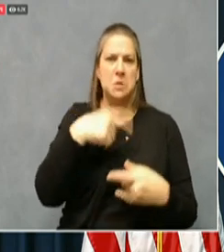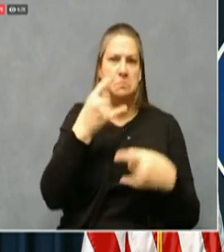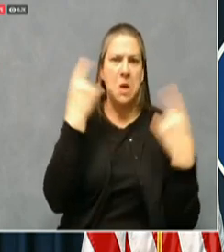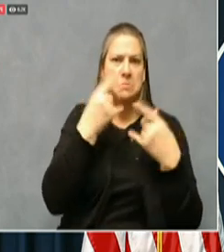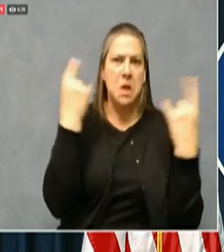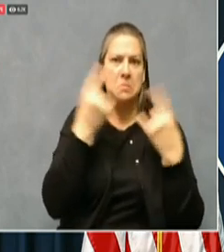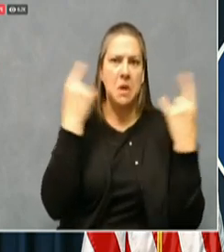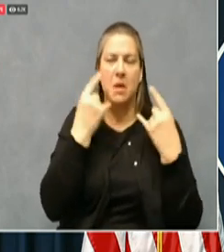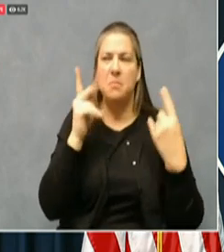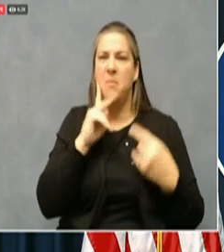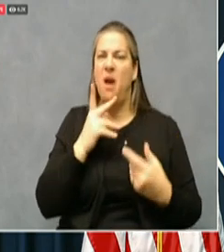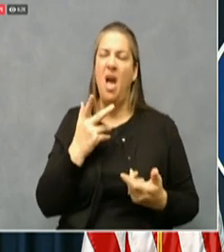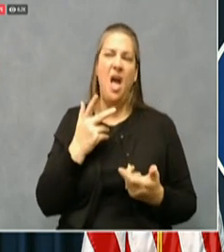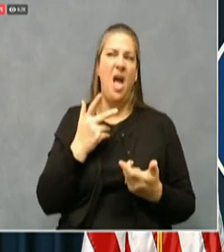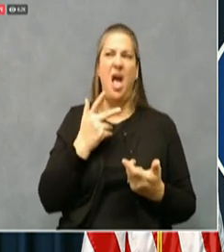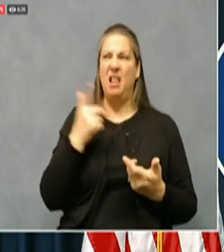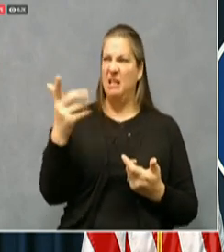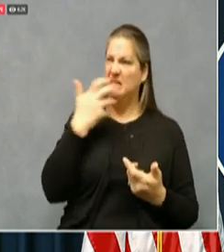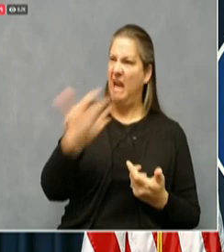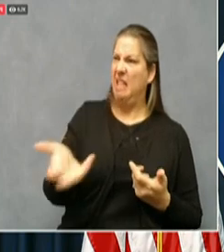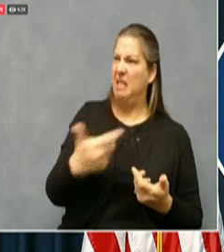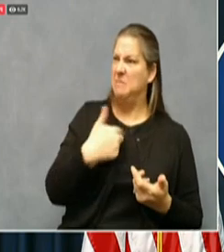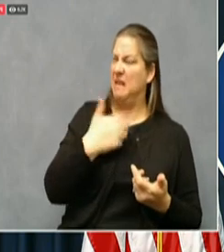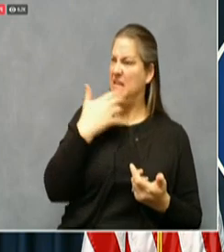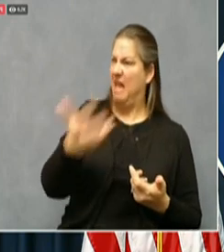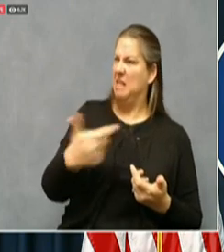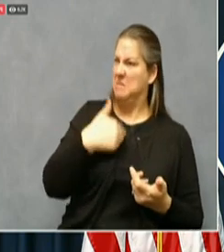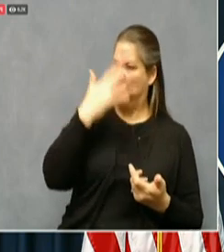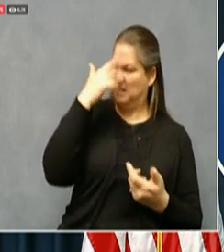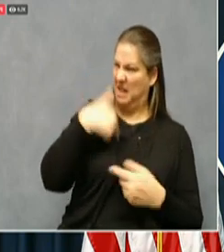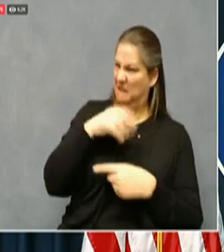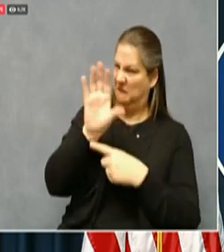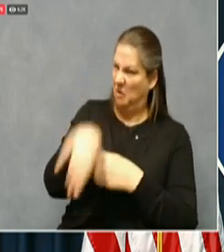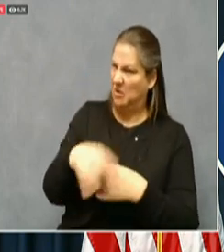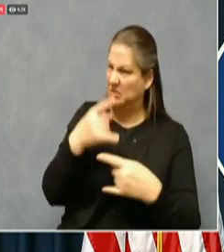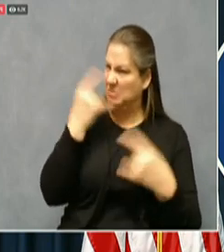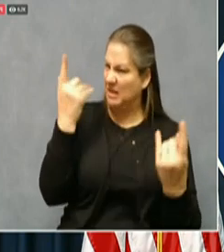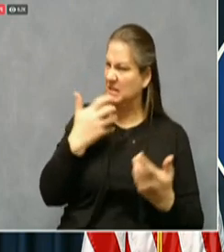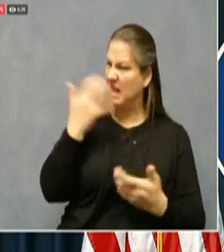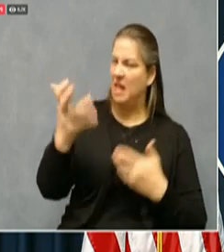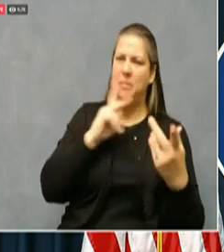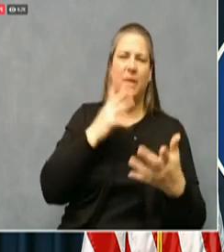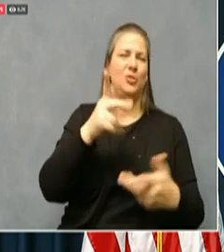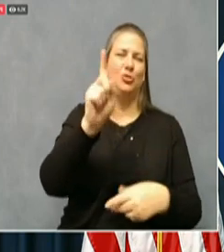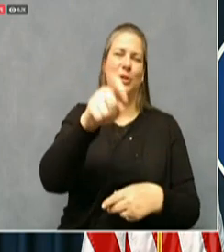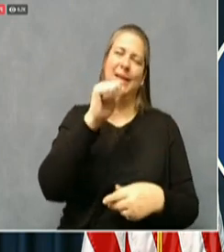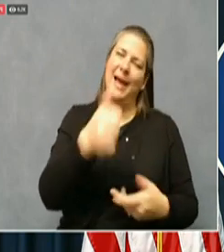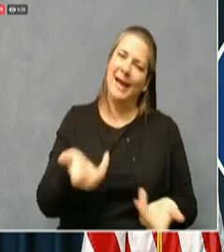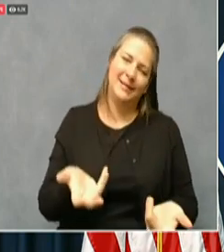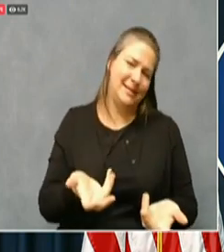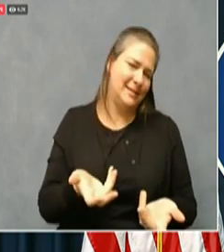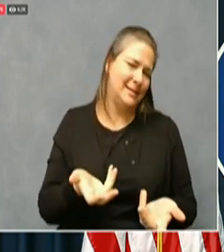Nobody should be yelled at for enforcing a mandate and ultimately said this is on the individuals. The problem is if you're a place that people come in